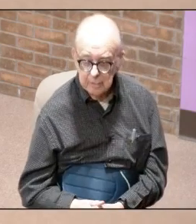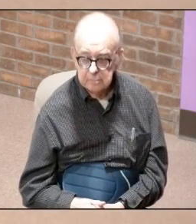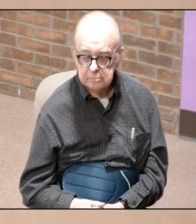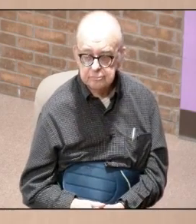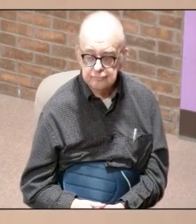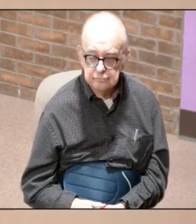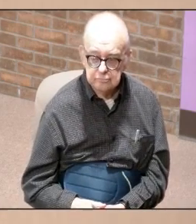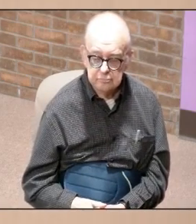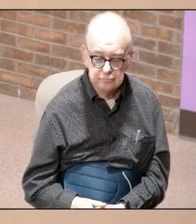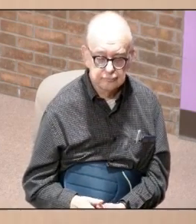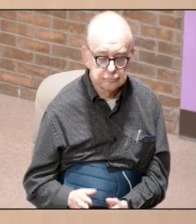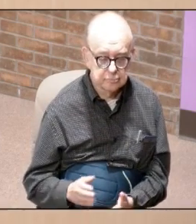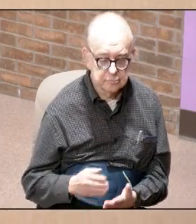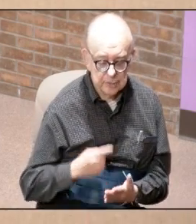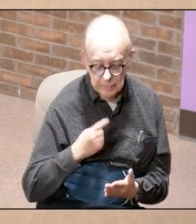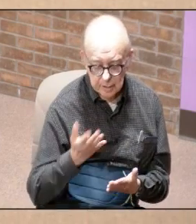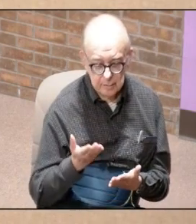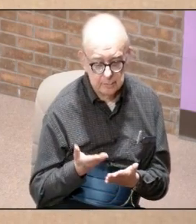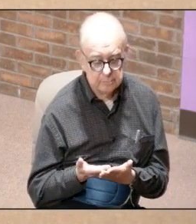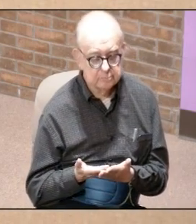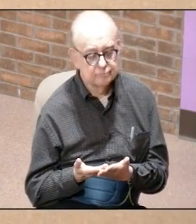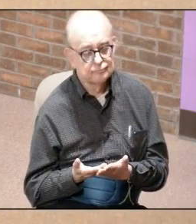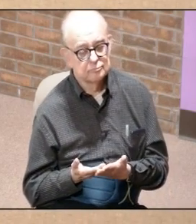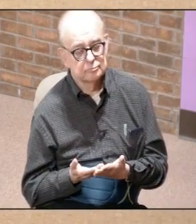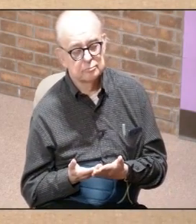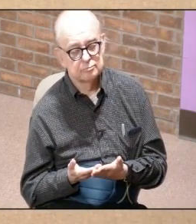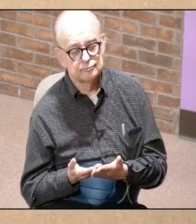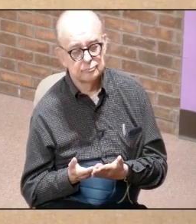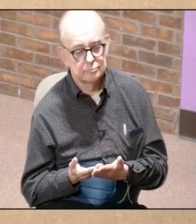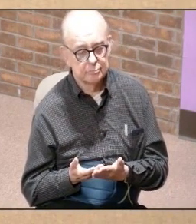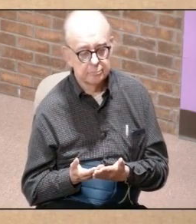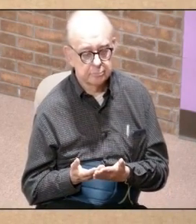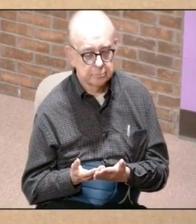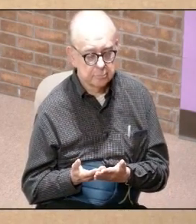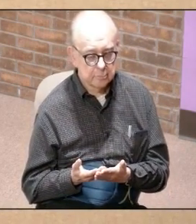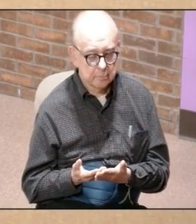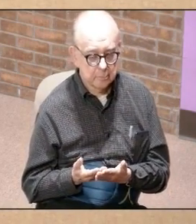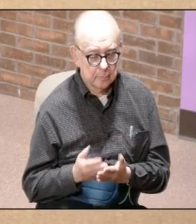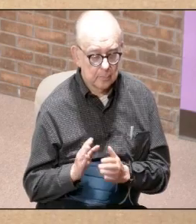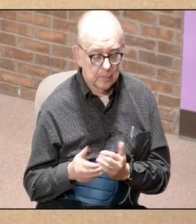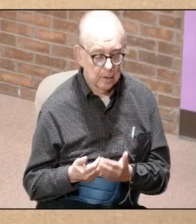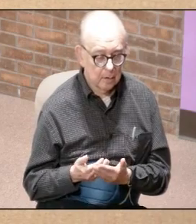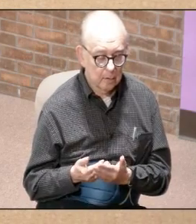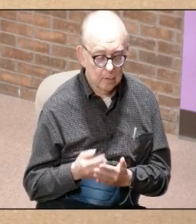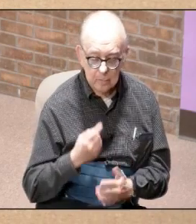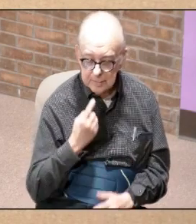but here's what I'm saying to y'all and that is this in all seriousness